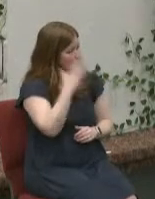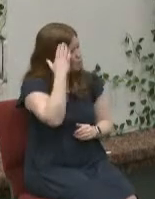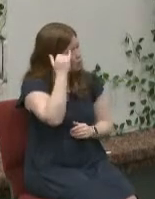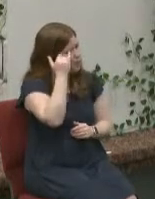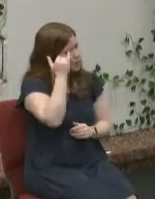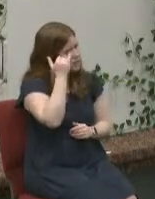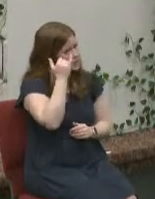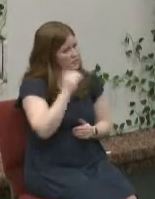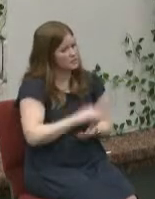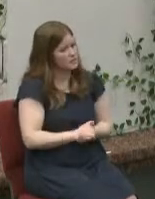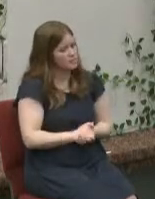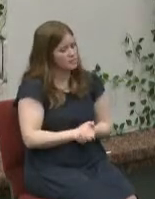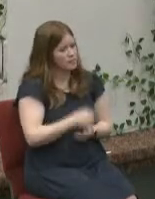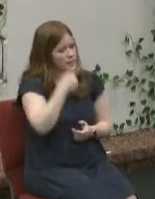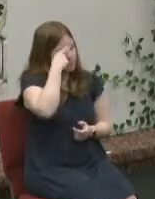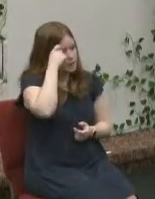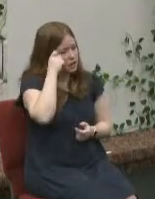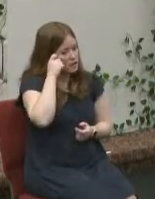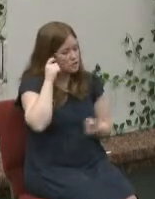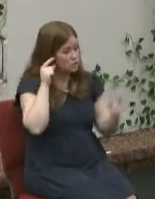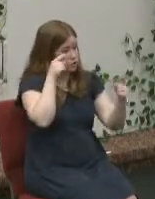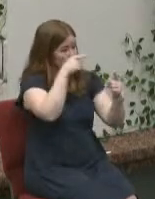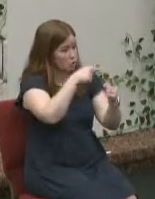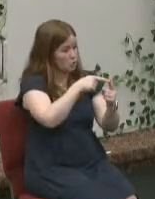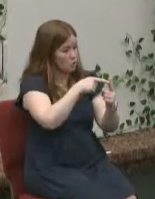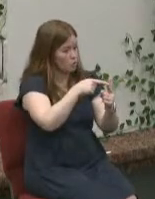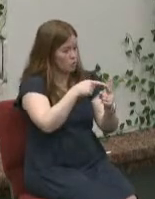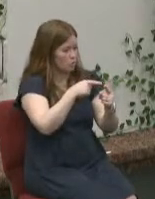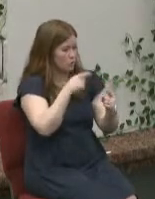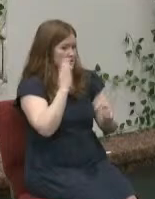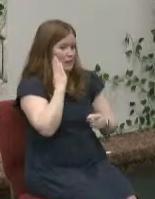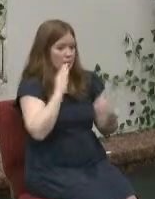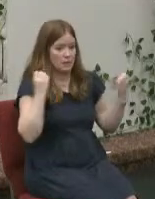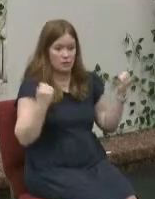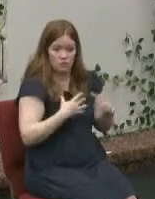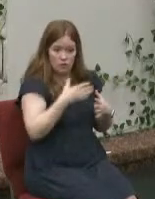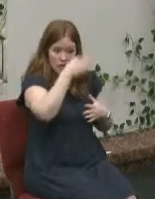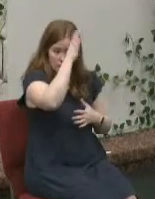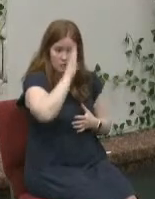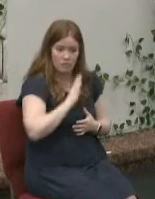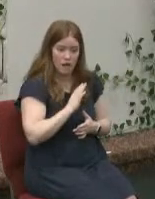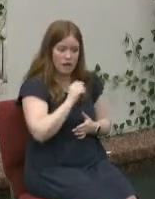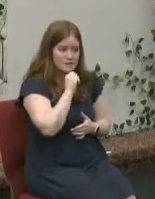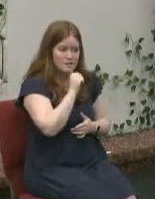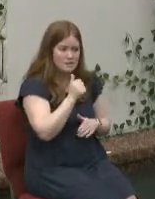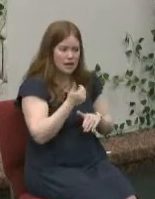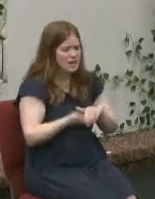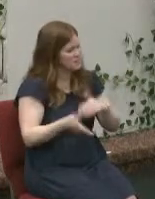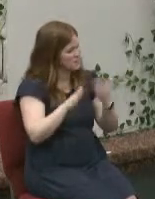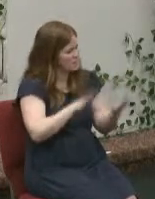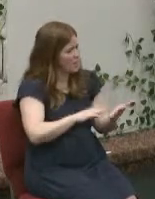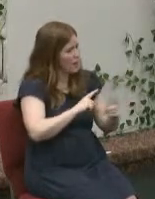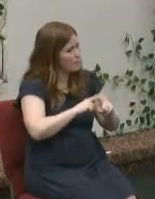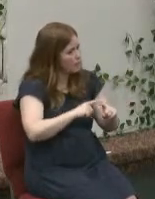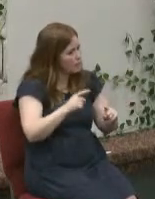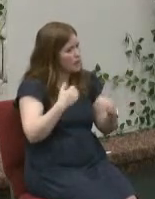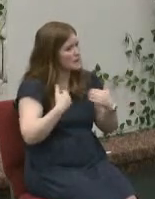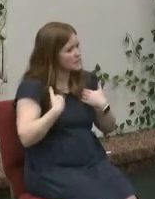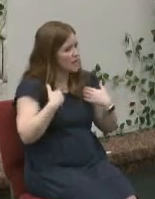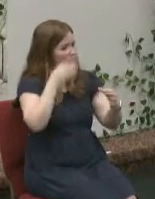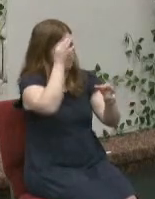because the goal of being afraid of god is not death but faith